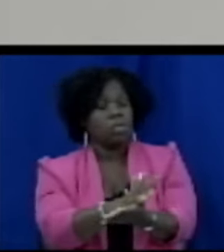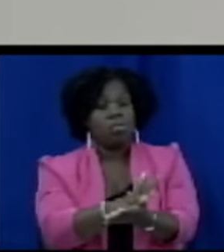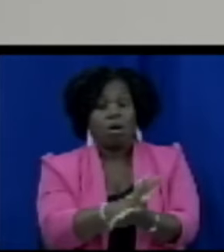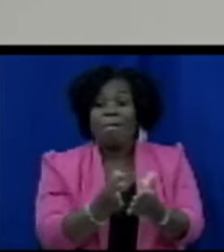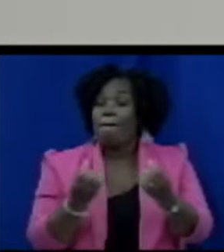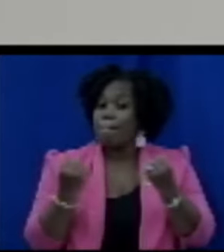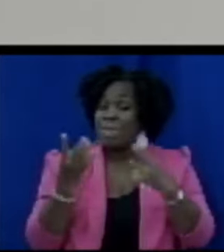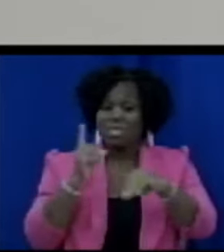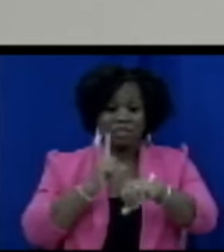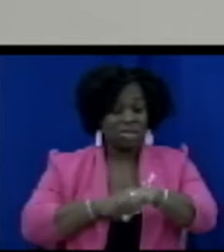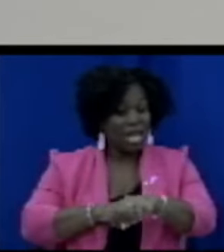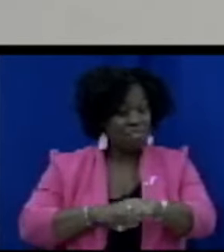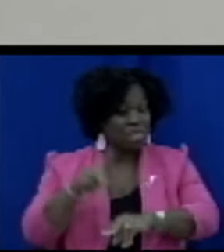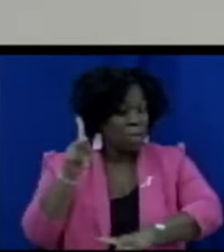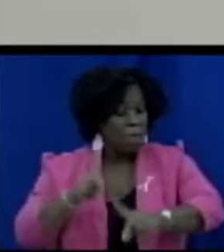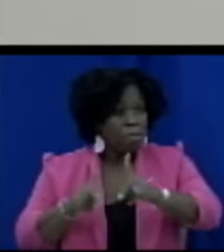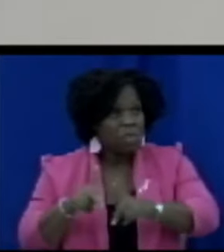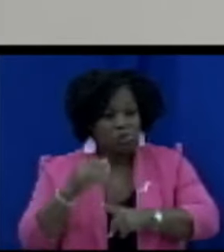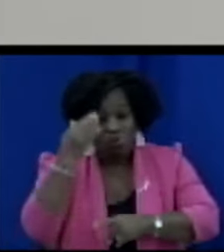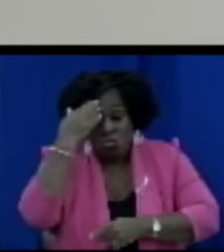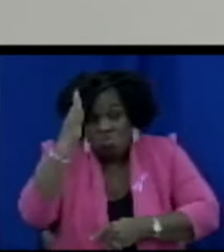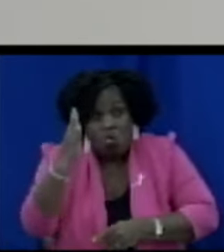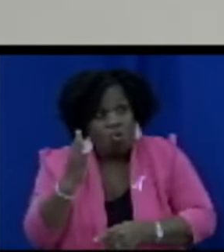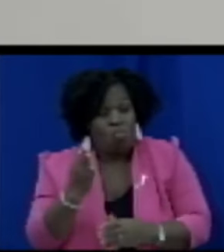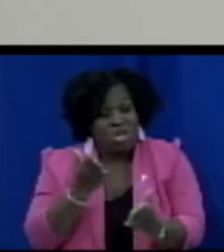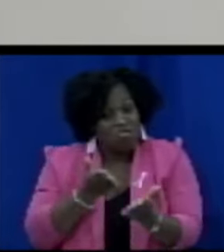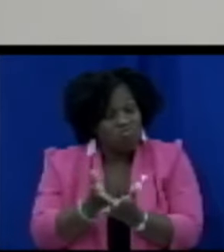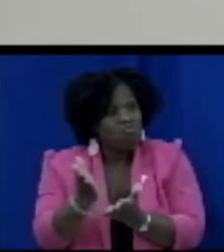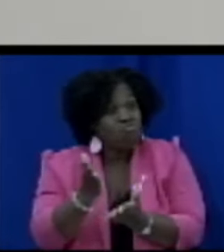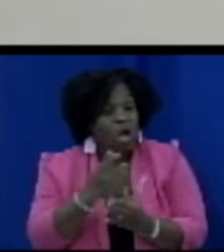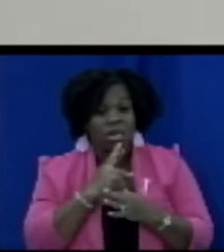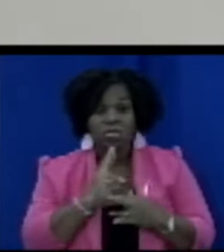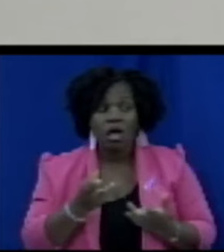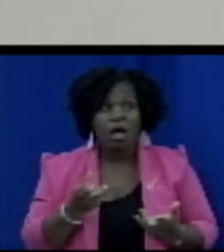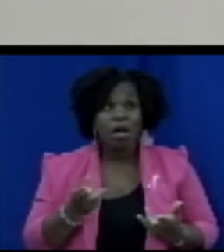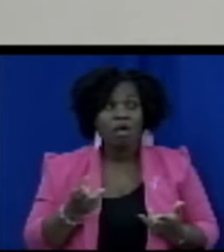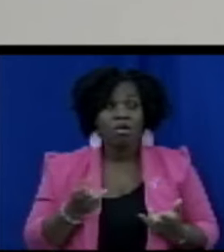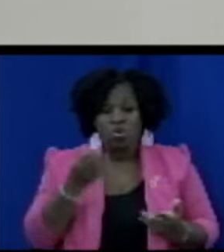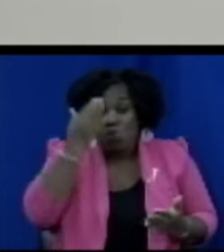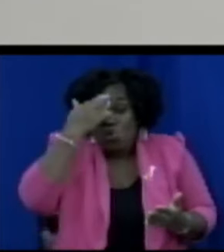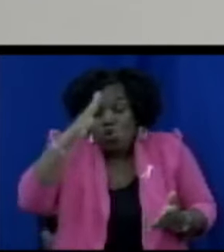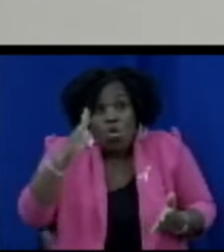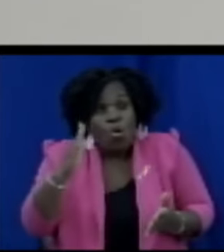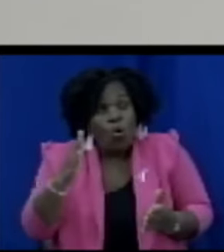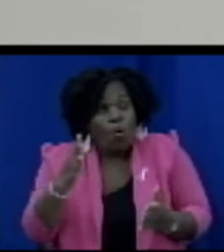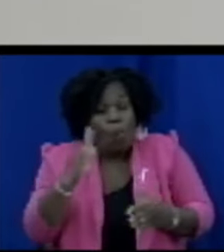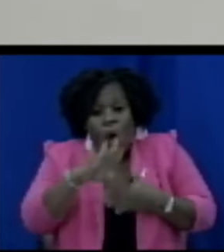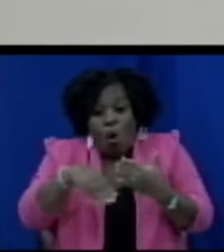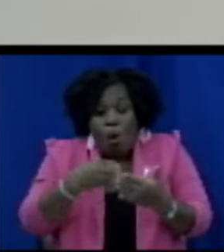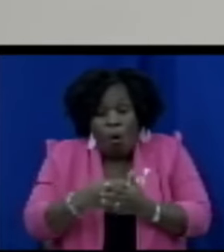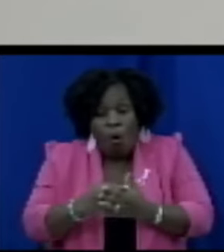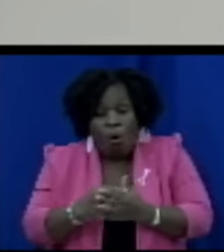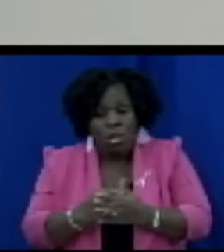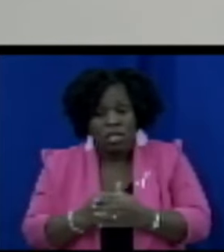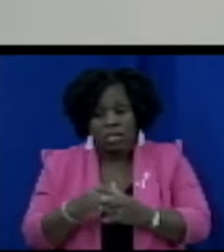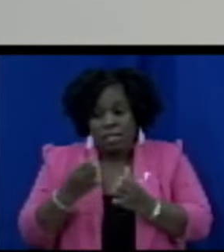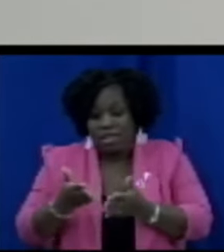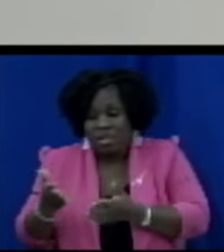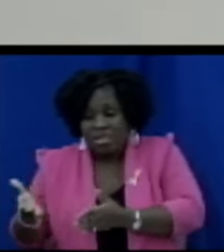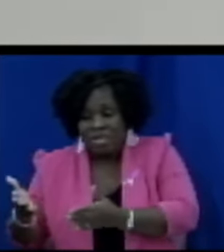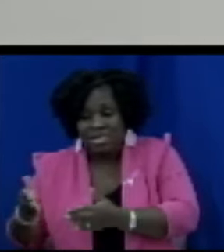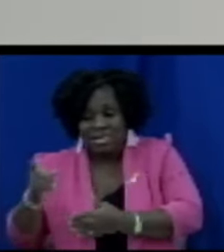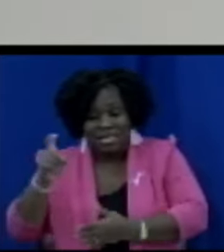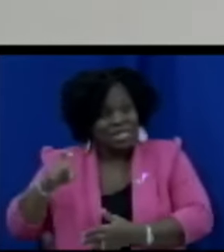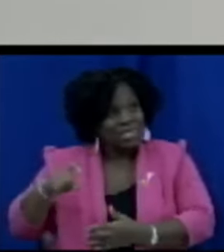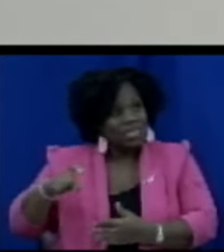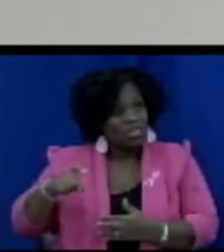rights are there are numerous rights that are listed here in the bill and persons need to be reminded those